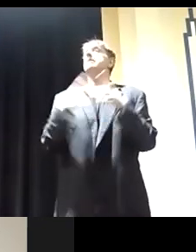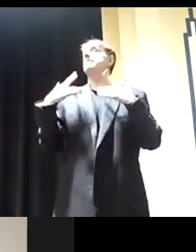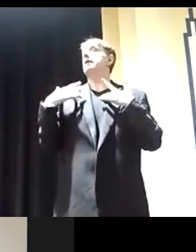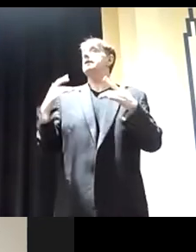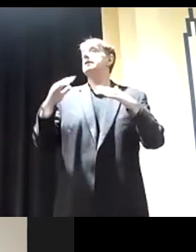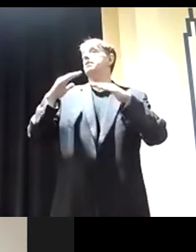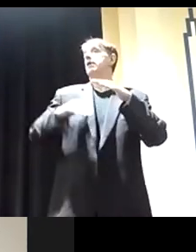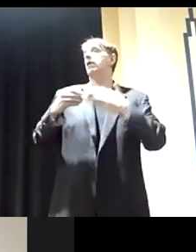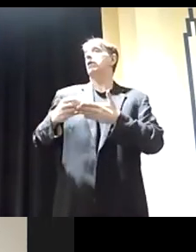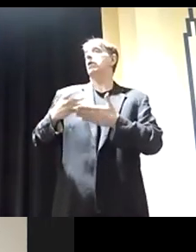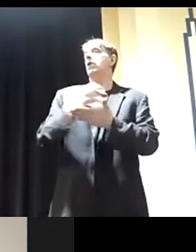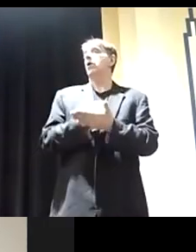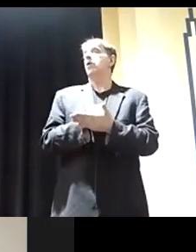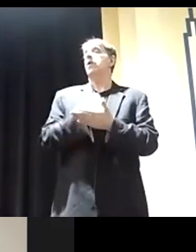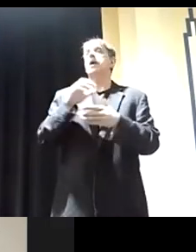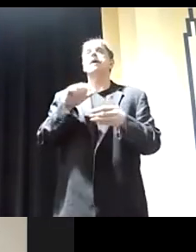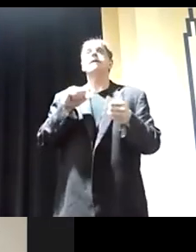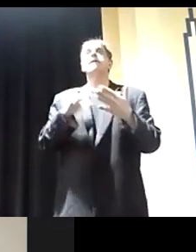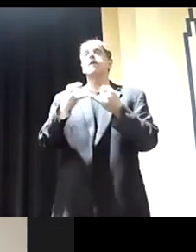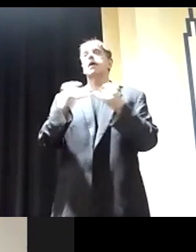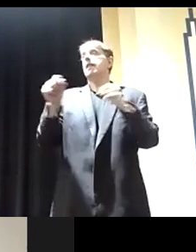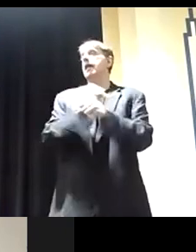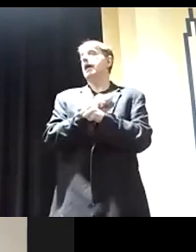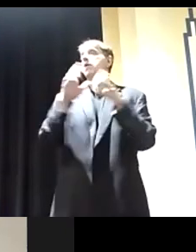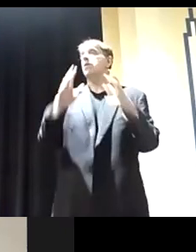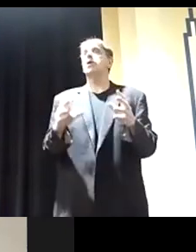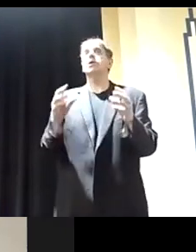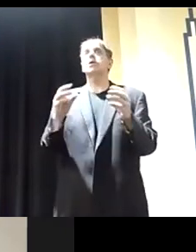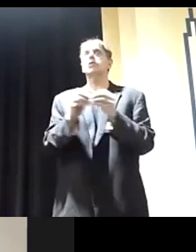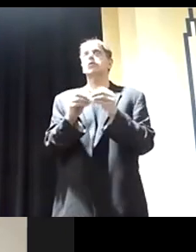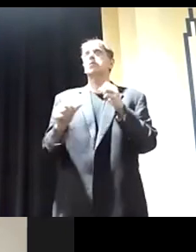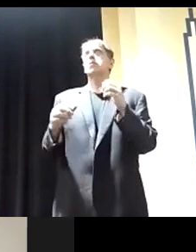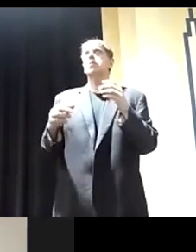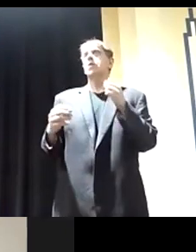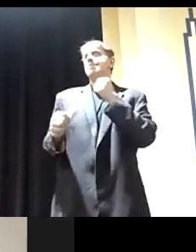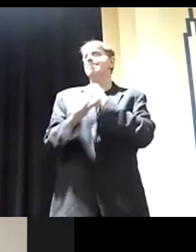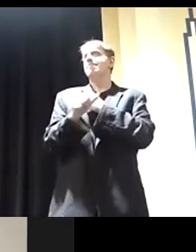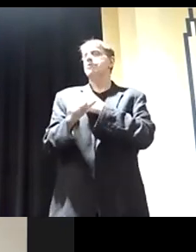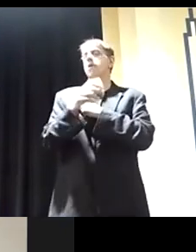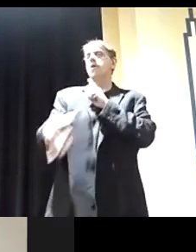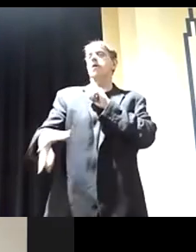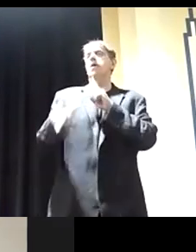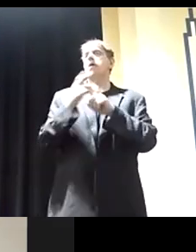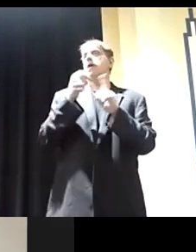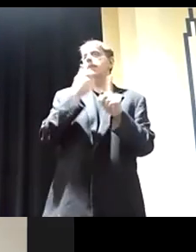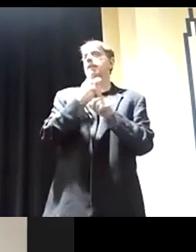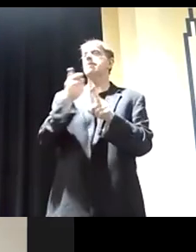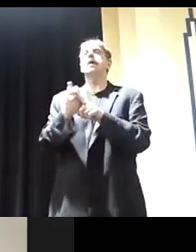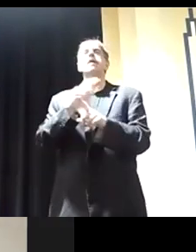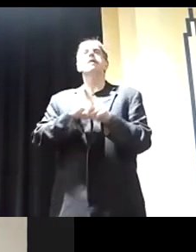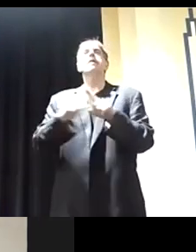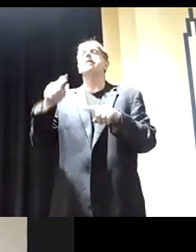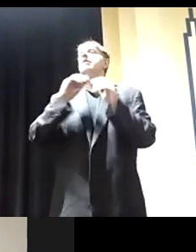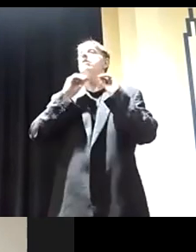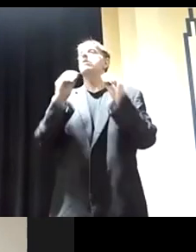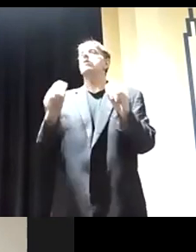frontline workers at greater risk of catching the virus, yet without access to paid family or medical leave. As the U